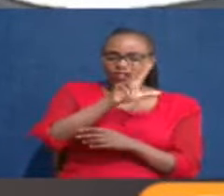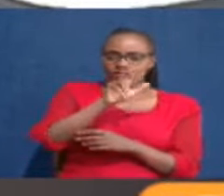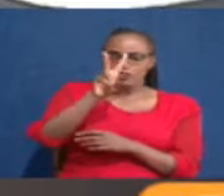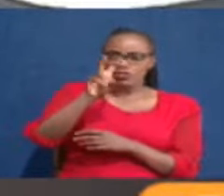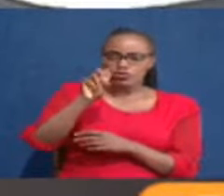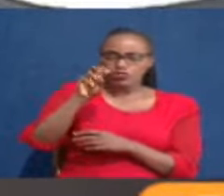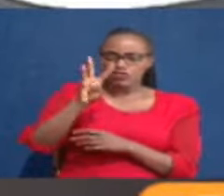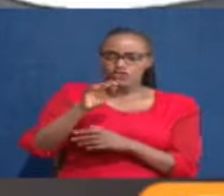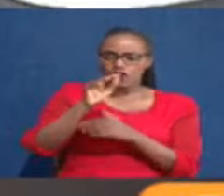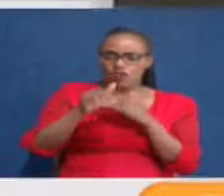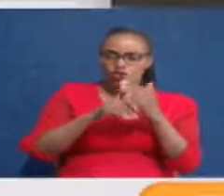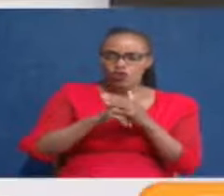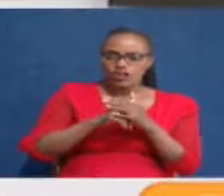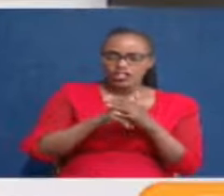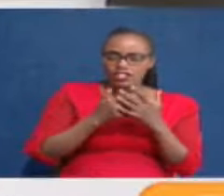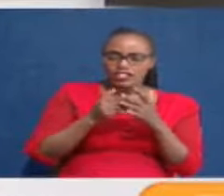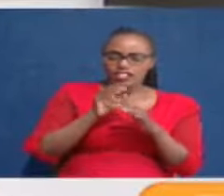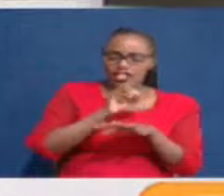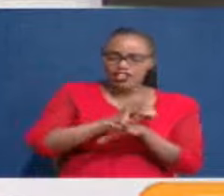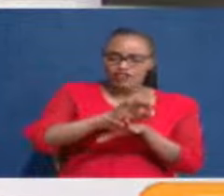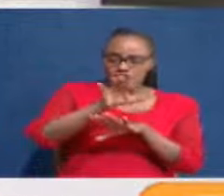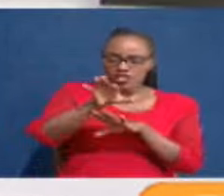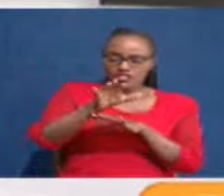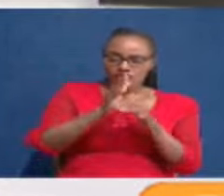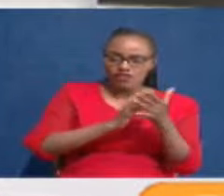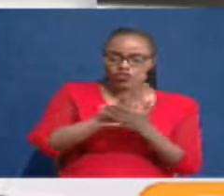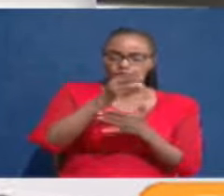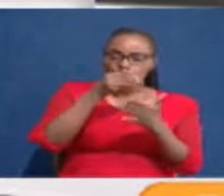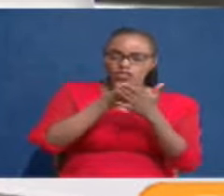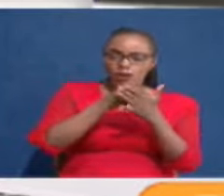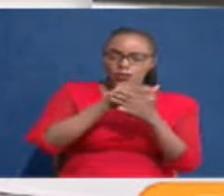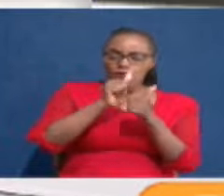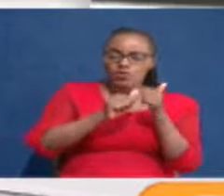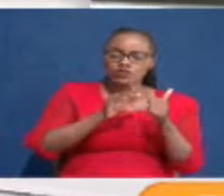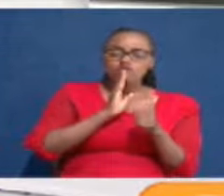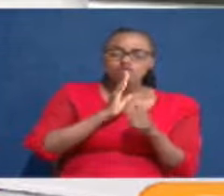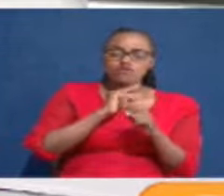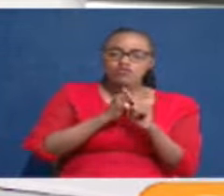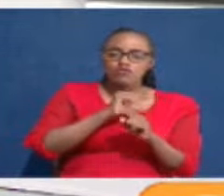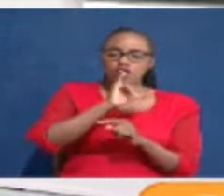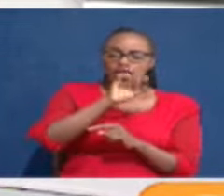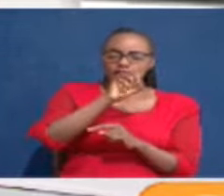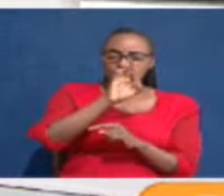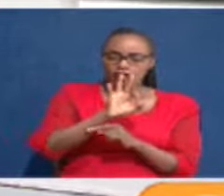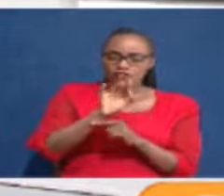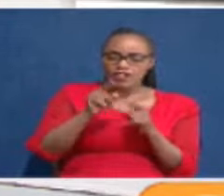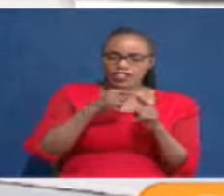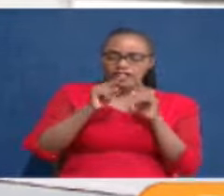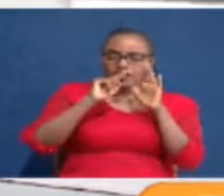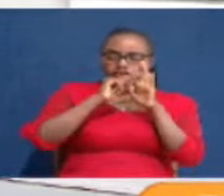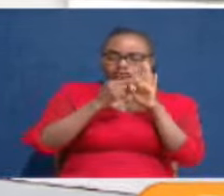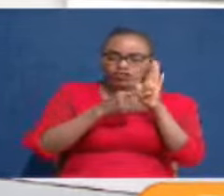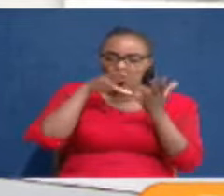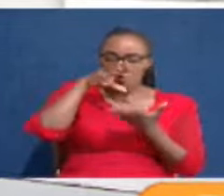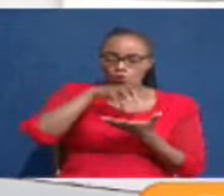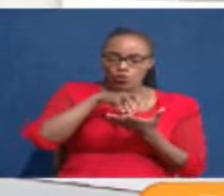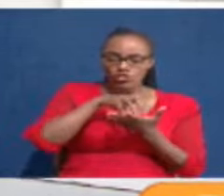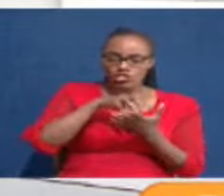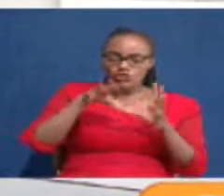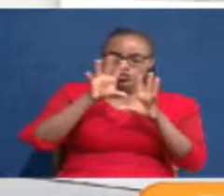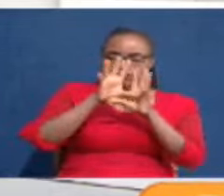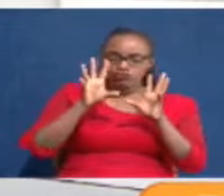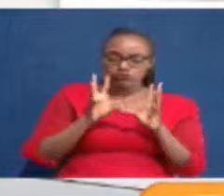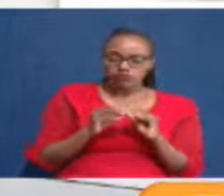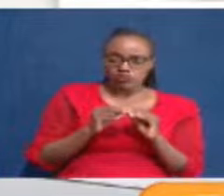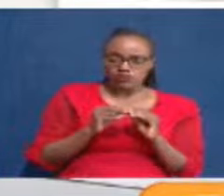you know, were heavily influenced by the monies that we took from IMF, which came with certain conditions of fiscal consolidation